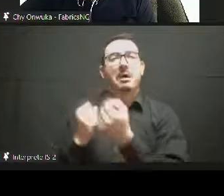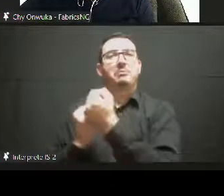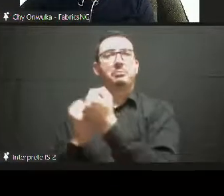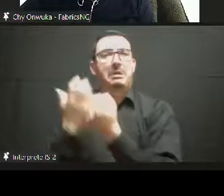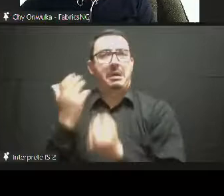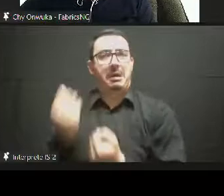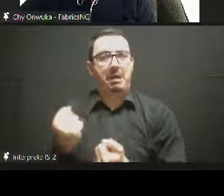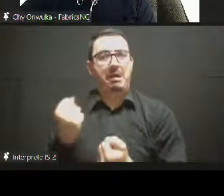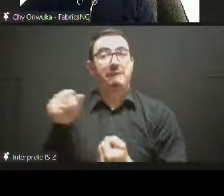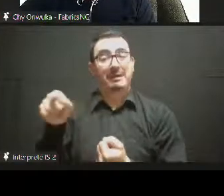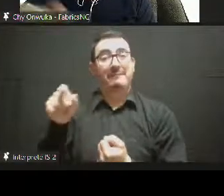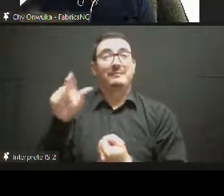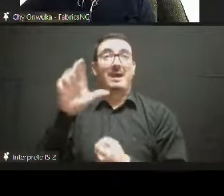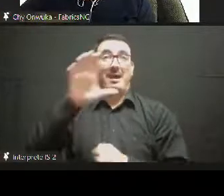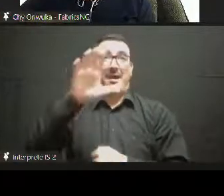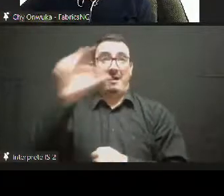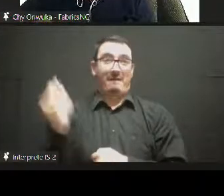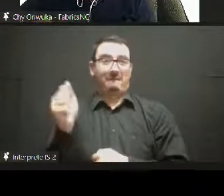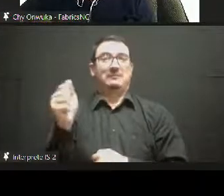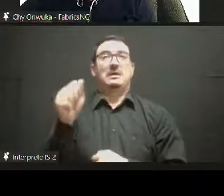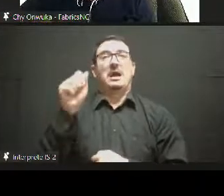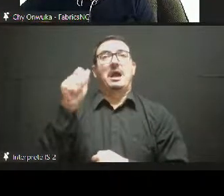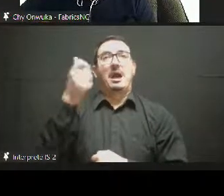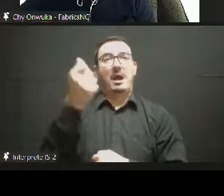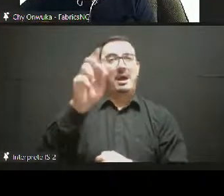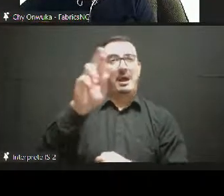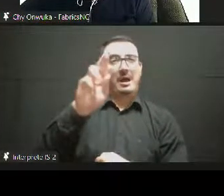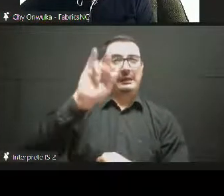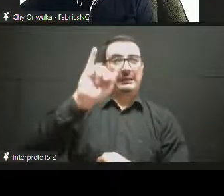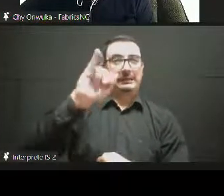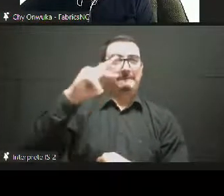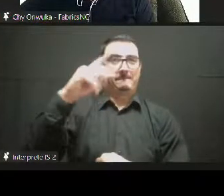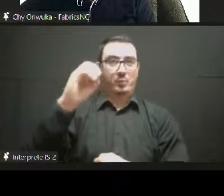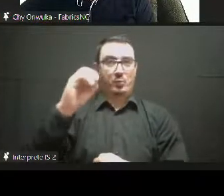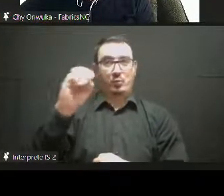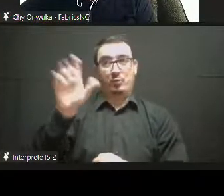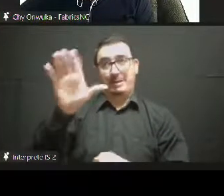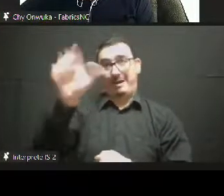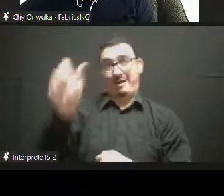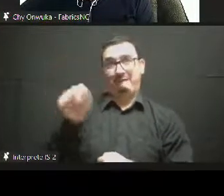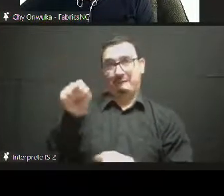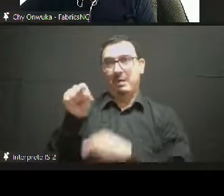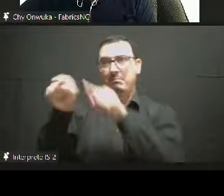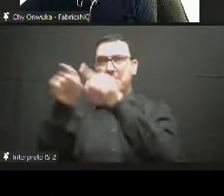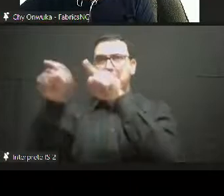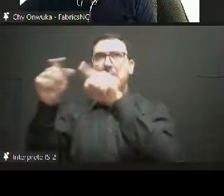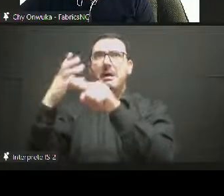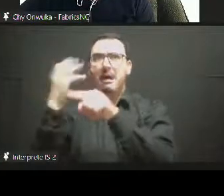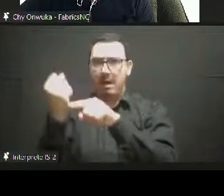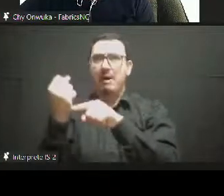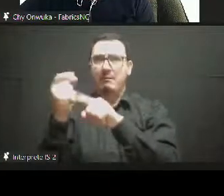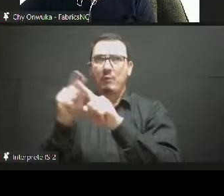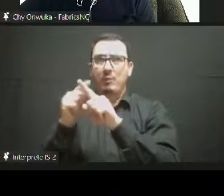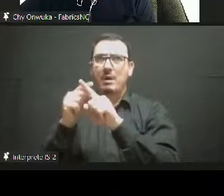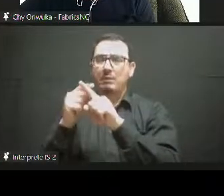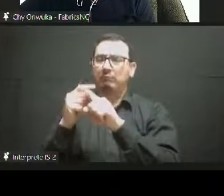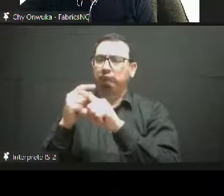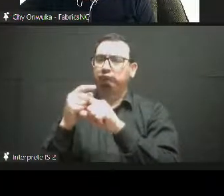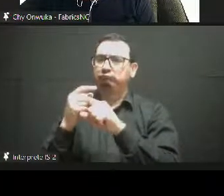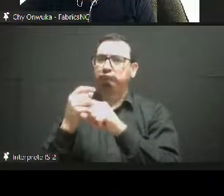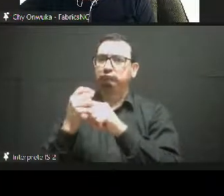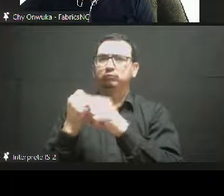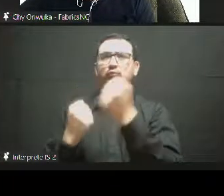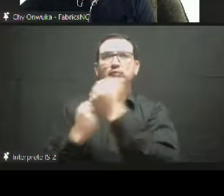change our situation. So revenue generation, job creation, and a lot of reports have come up